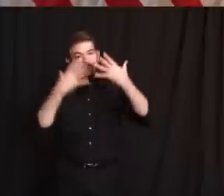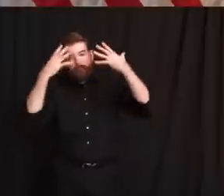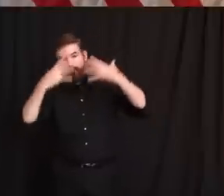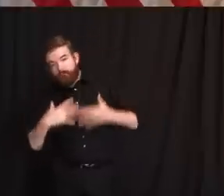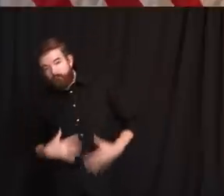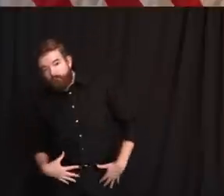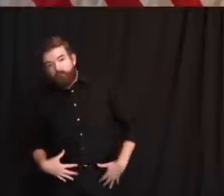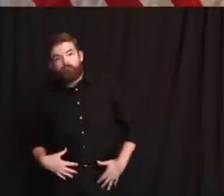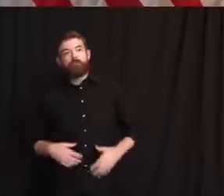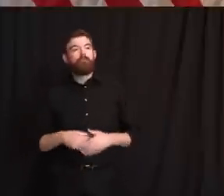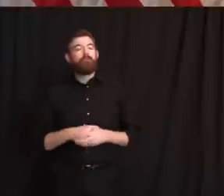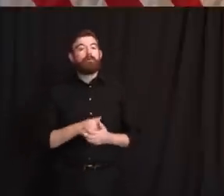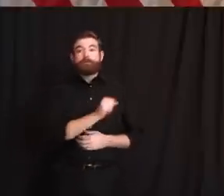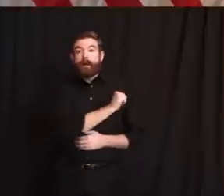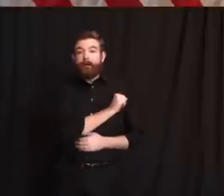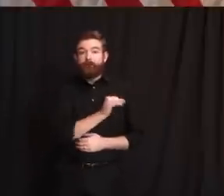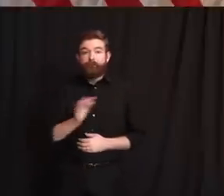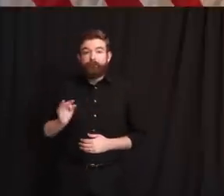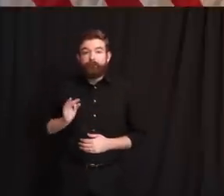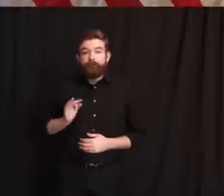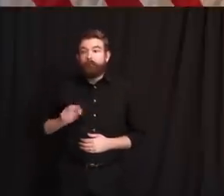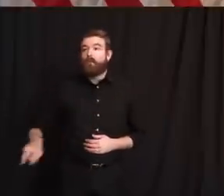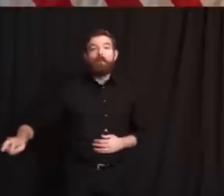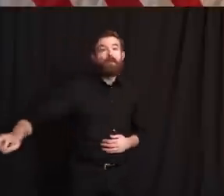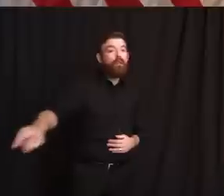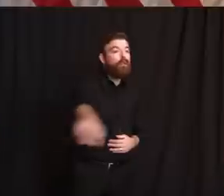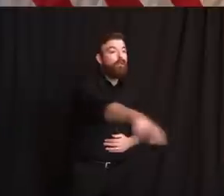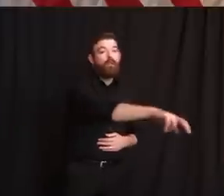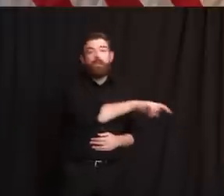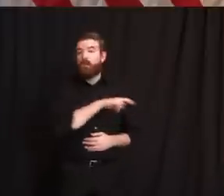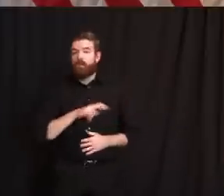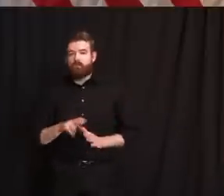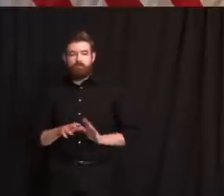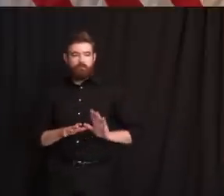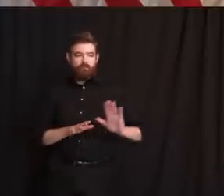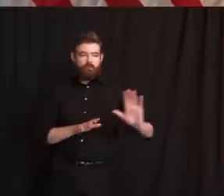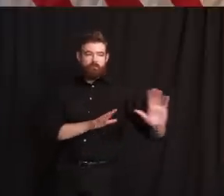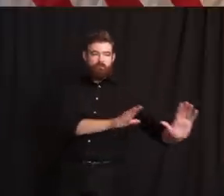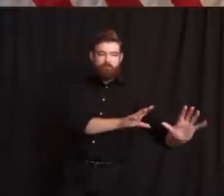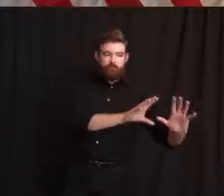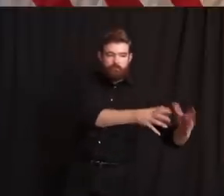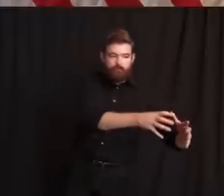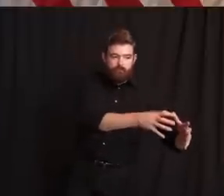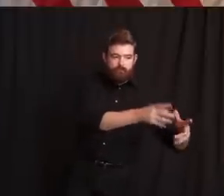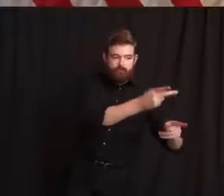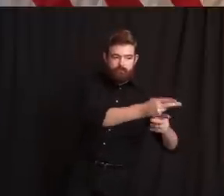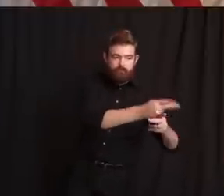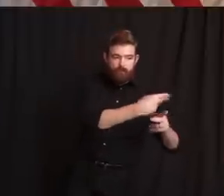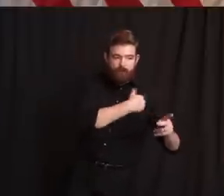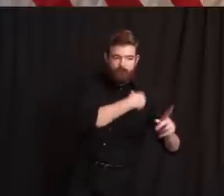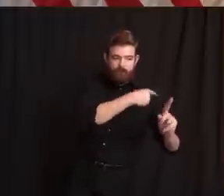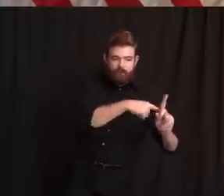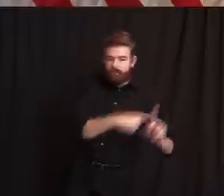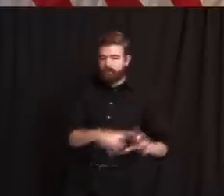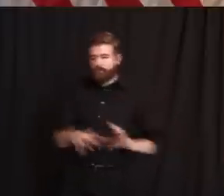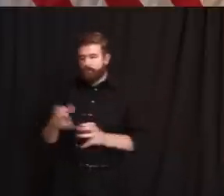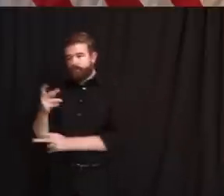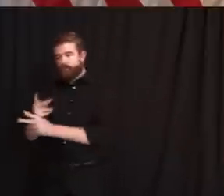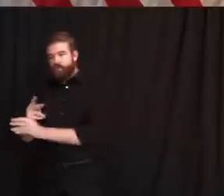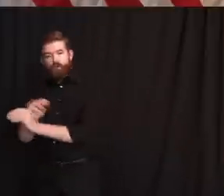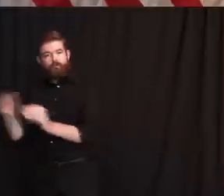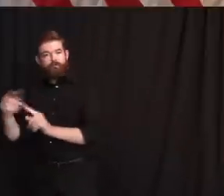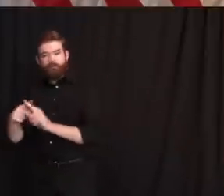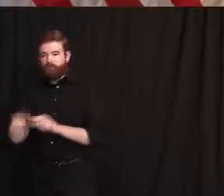staff. In other words, you can't, it's not just patient residents. You couldn't cross-fertilize a staff member from one wing to another.